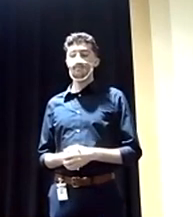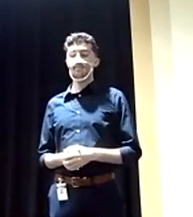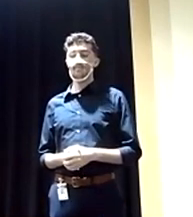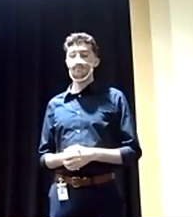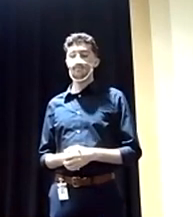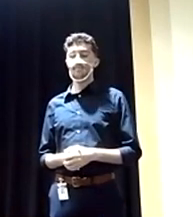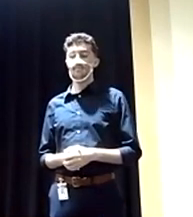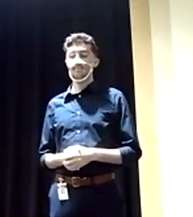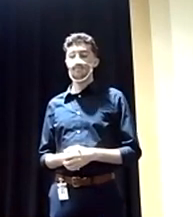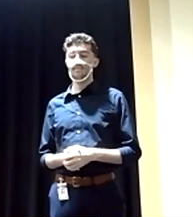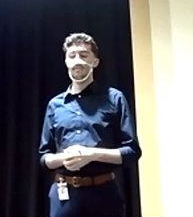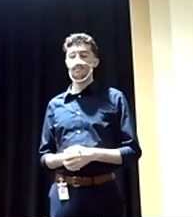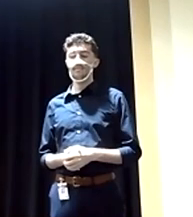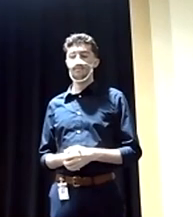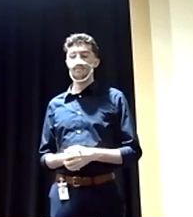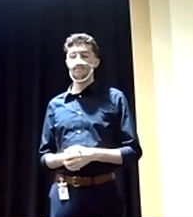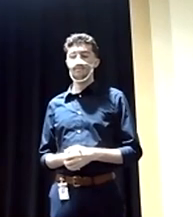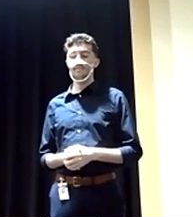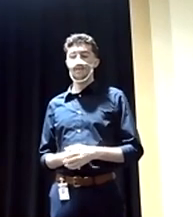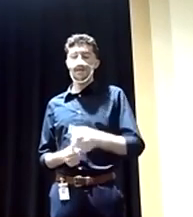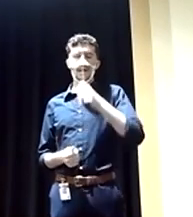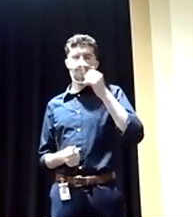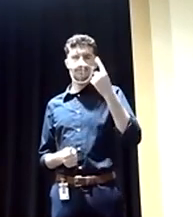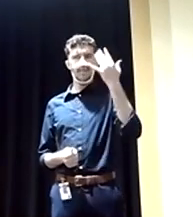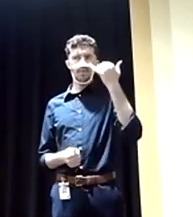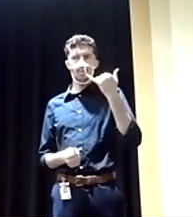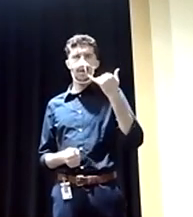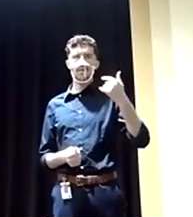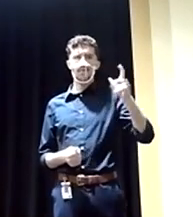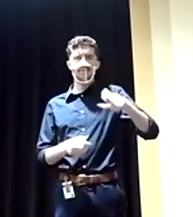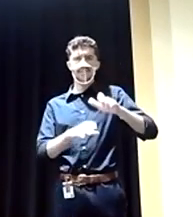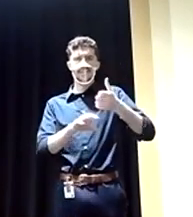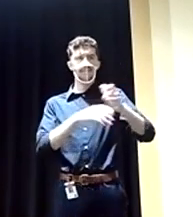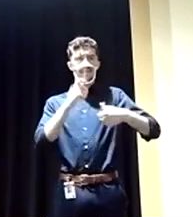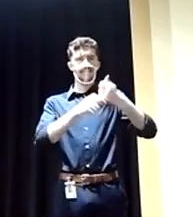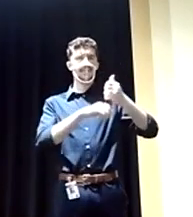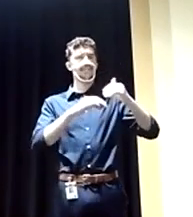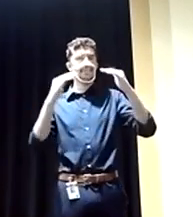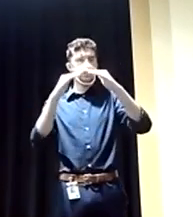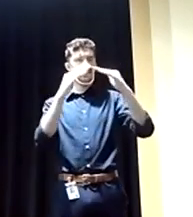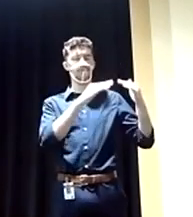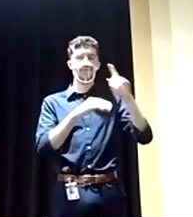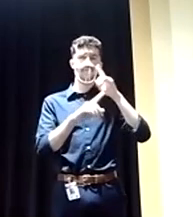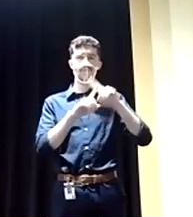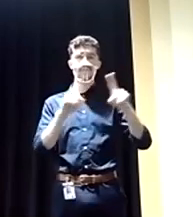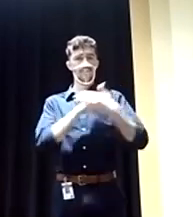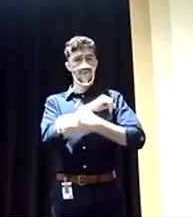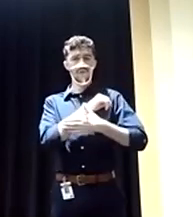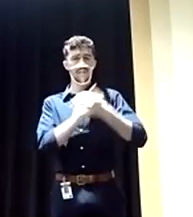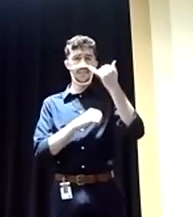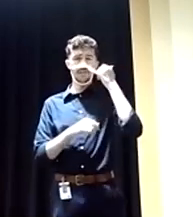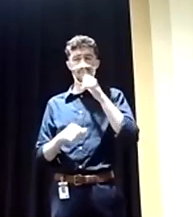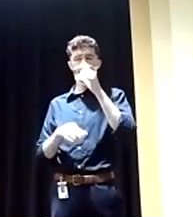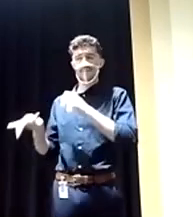know, not permitted to have one, I don't see why we'd sit back and hold certain countries at a higher standard than others. I